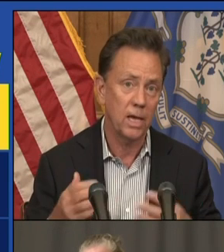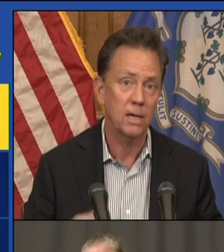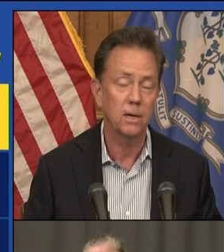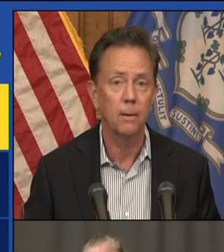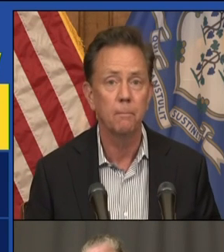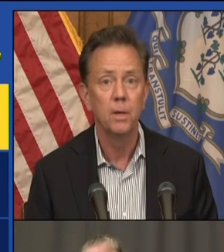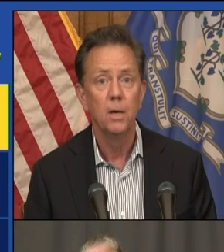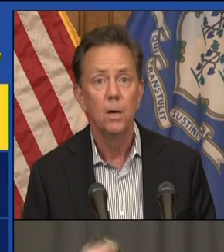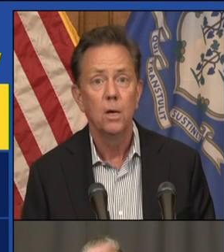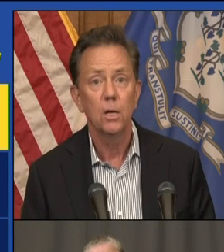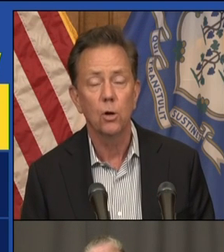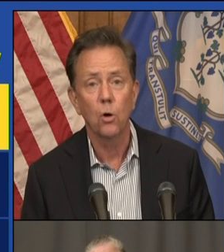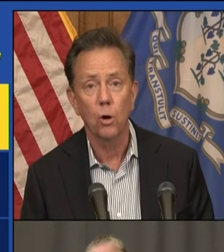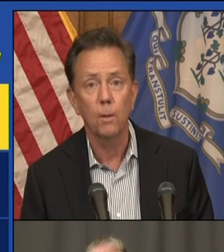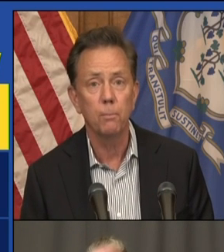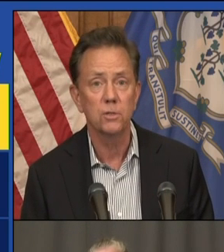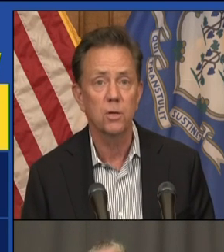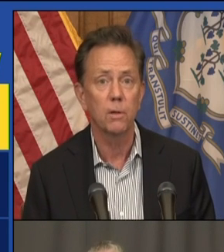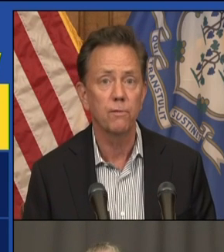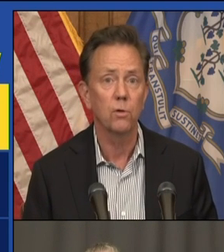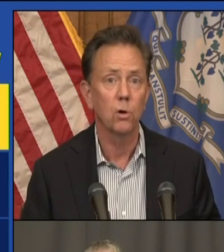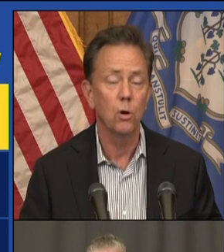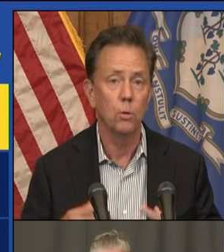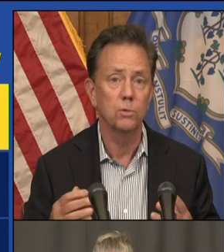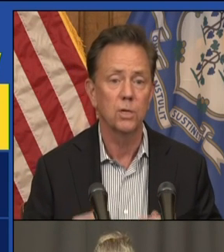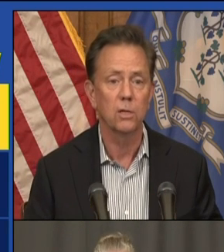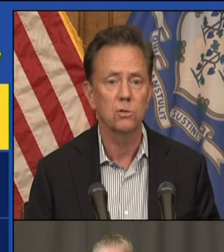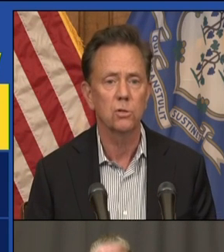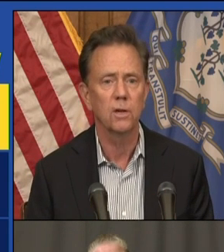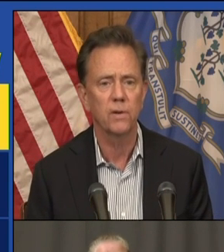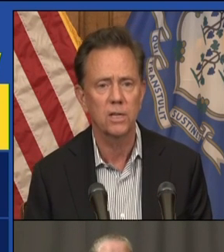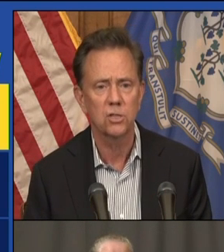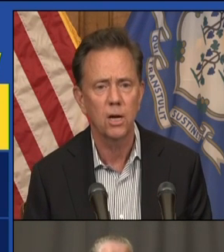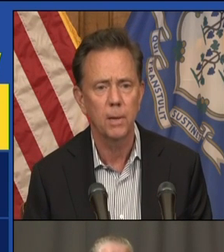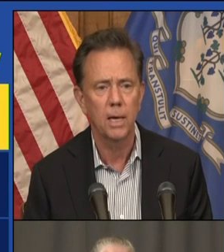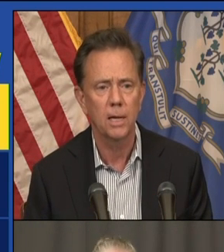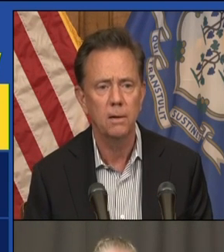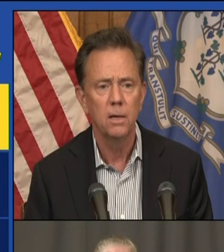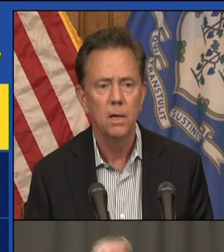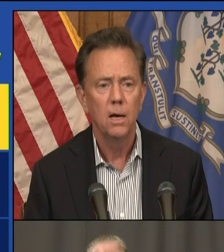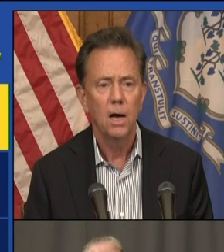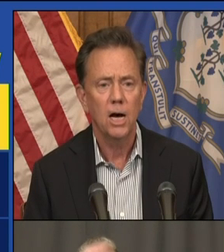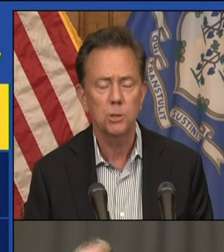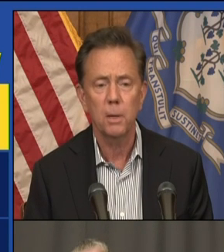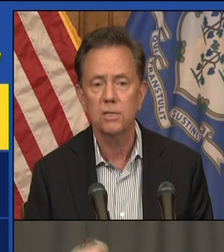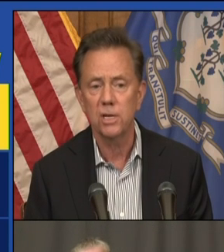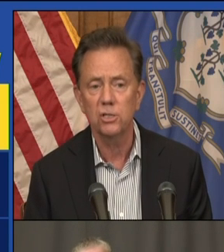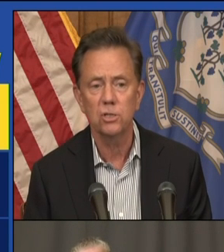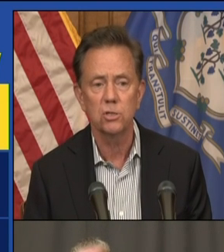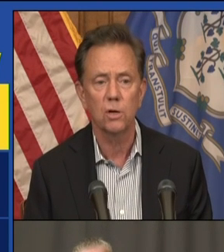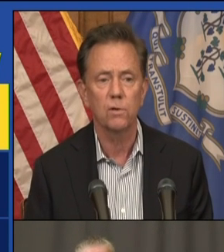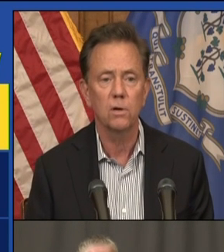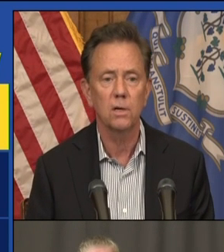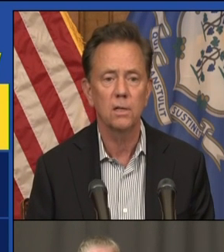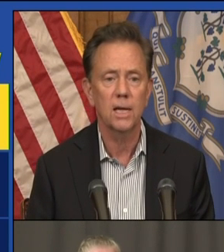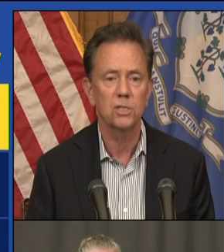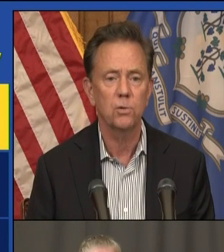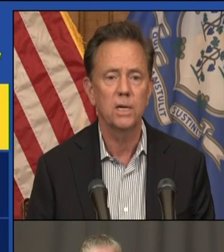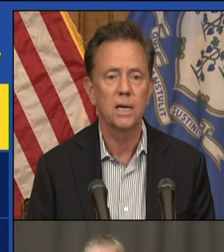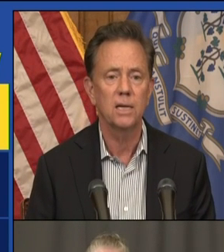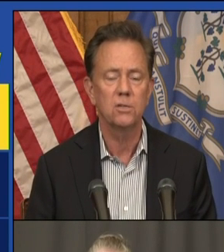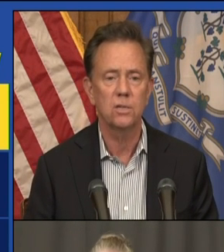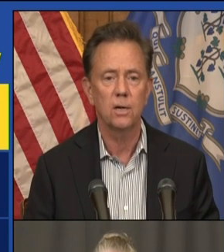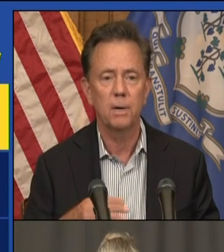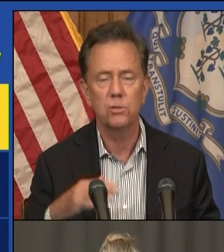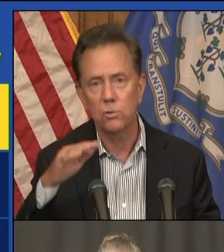as we get caught up with some of the funeral homes and other certificates coming in. And hospitalizations over the last